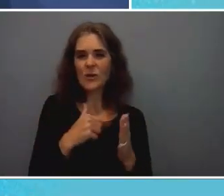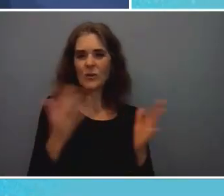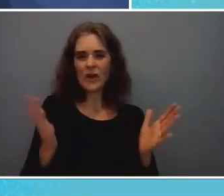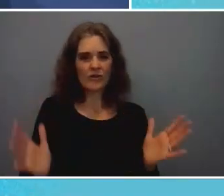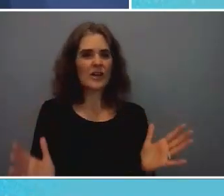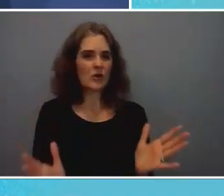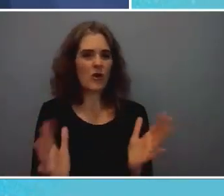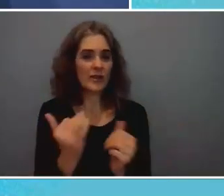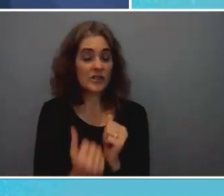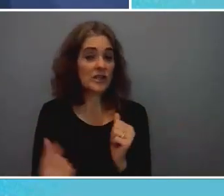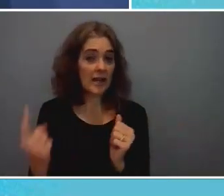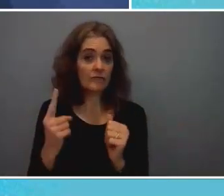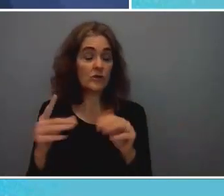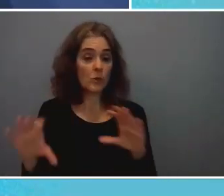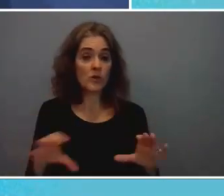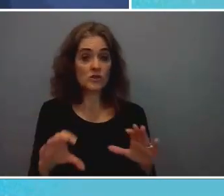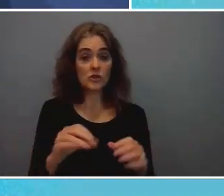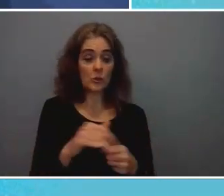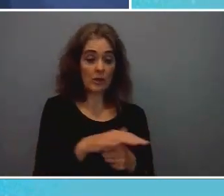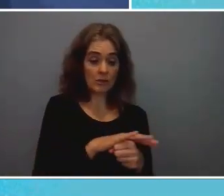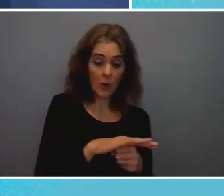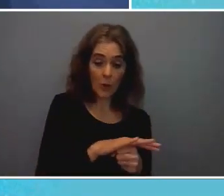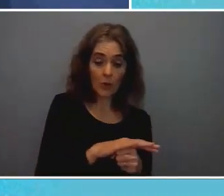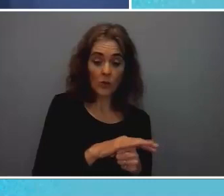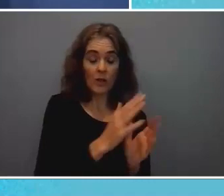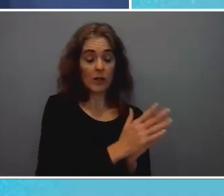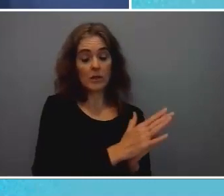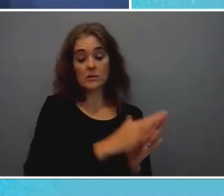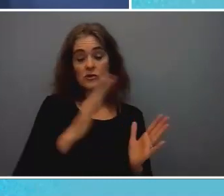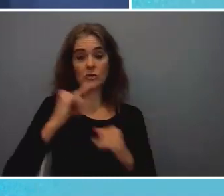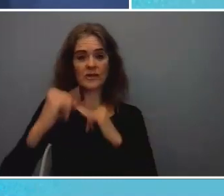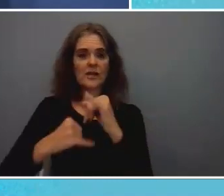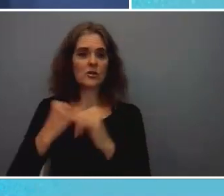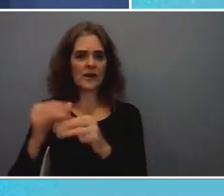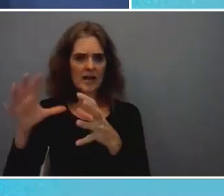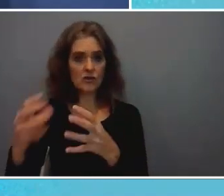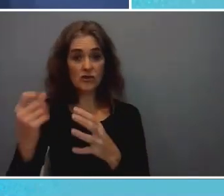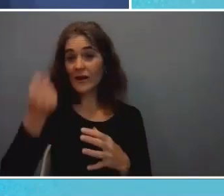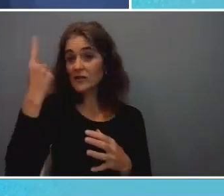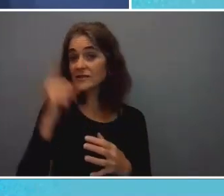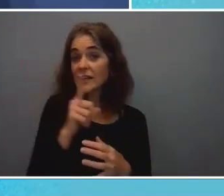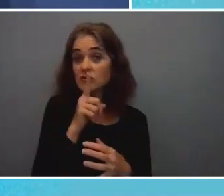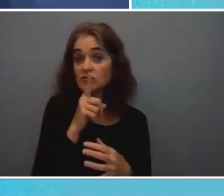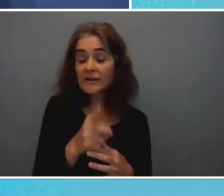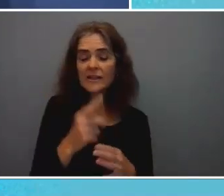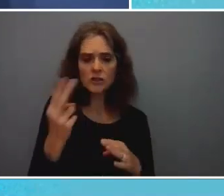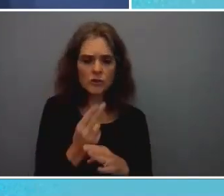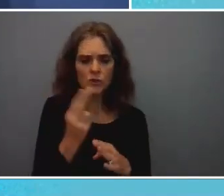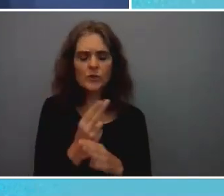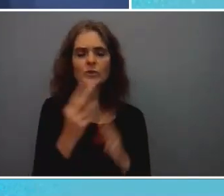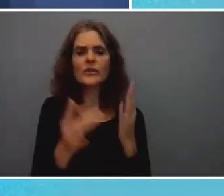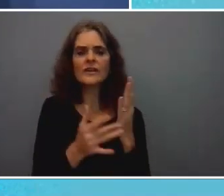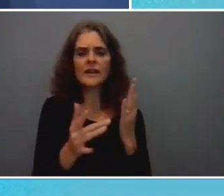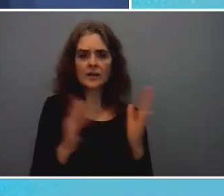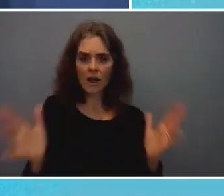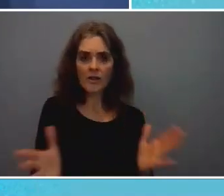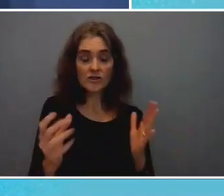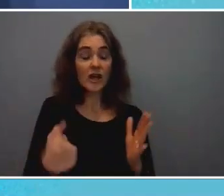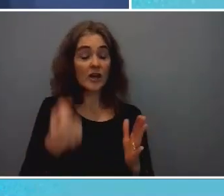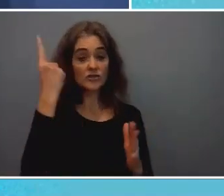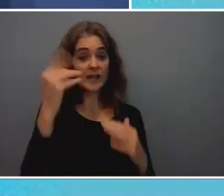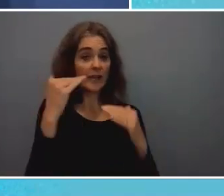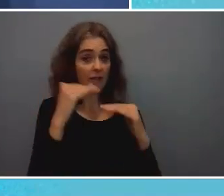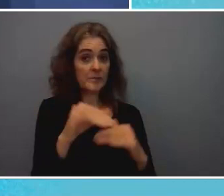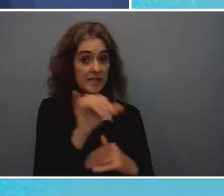at the local to the to the international level to really understand use the technology understand its limitations as well